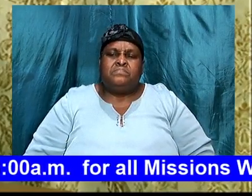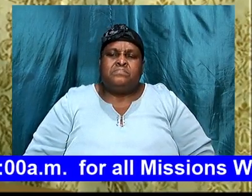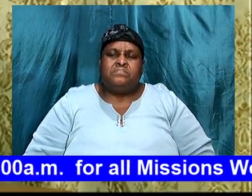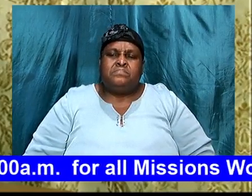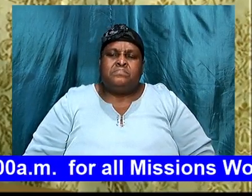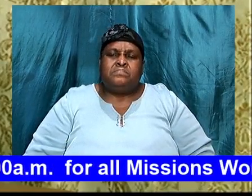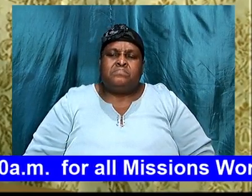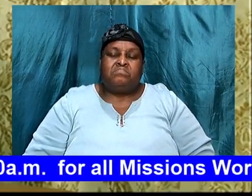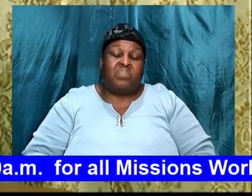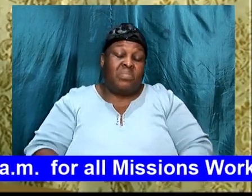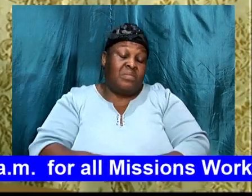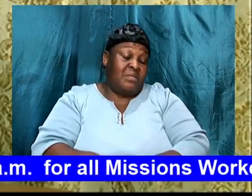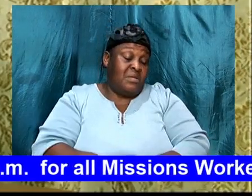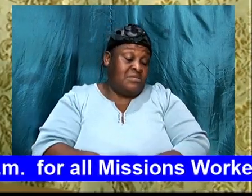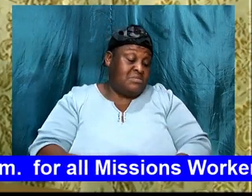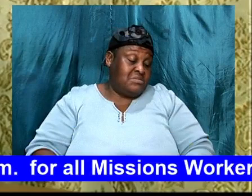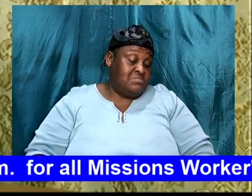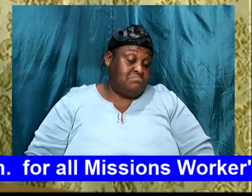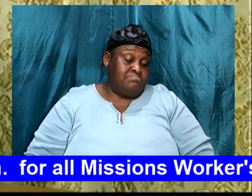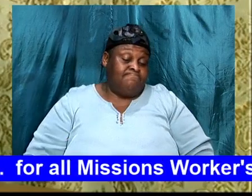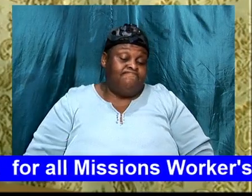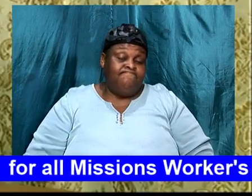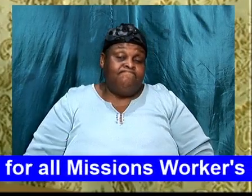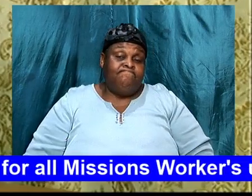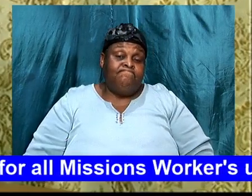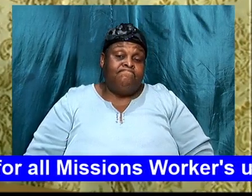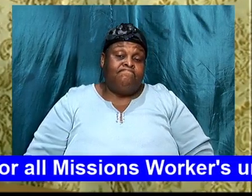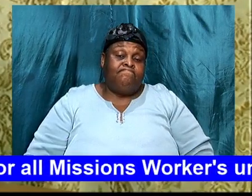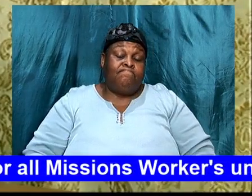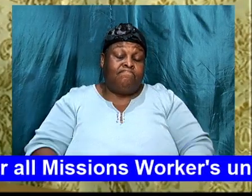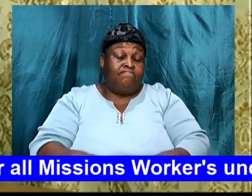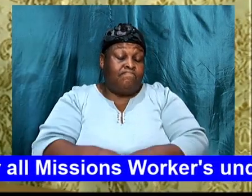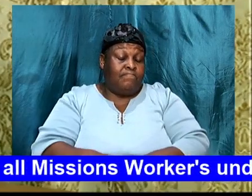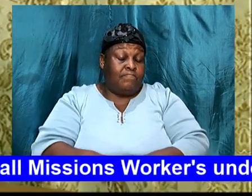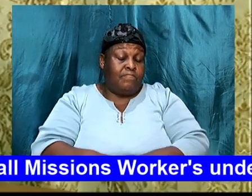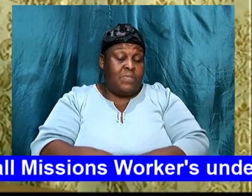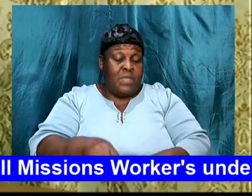as a result, of them, doubting,